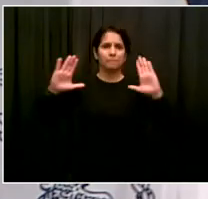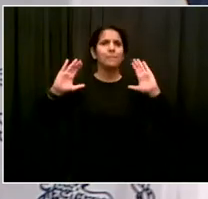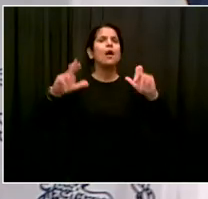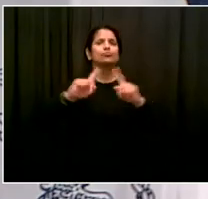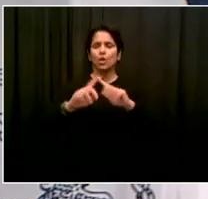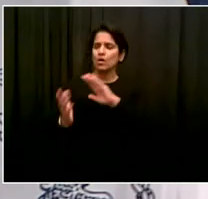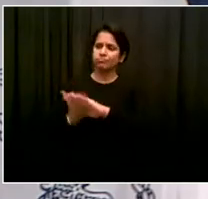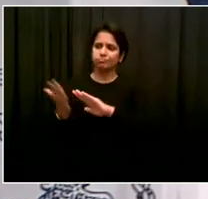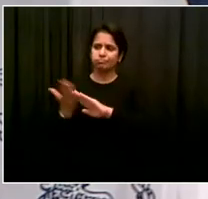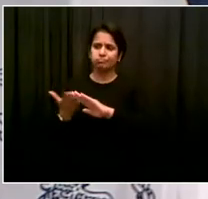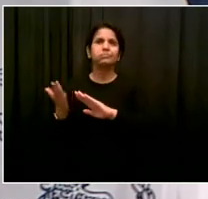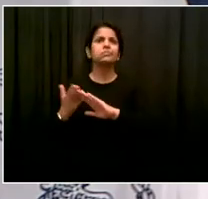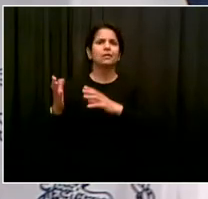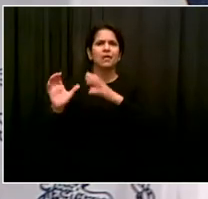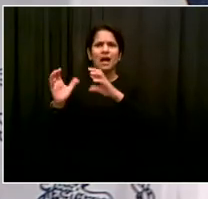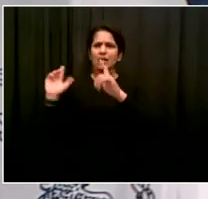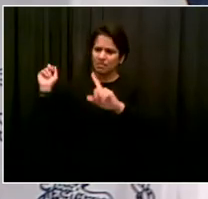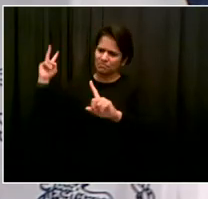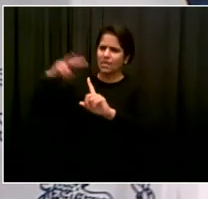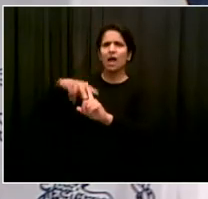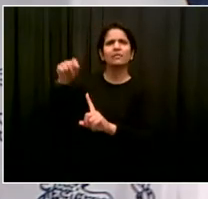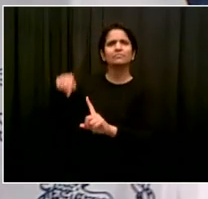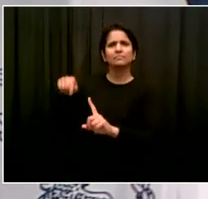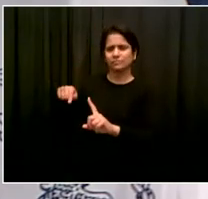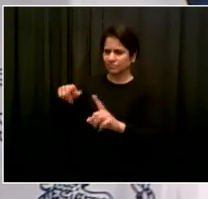The next is Marsha from WCBS.